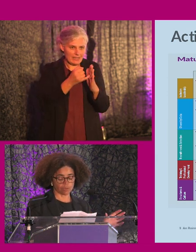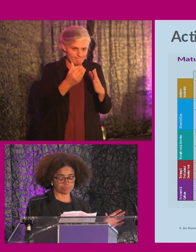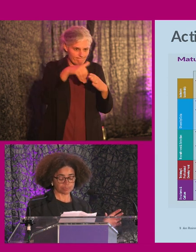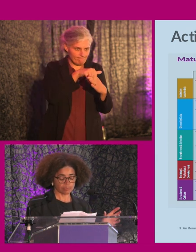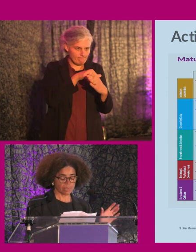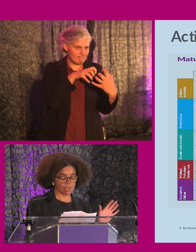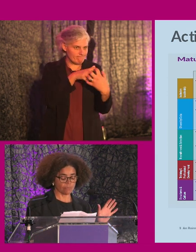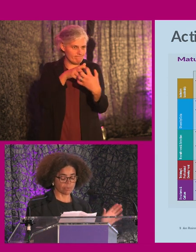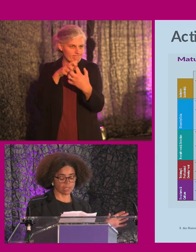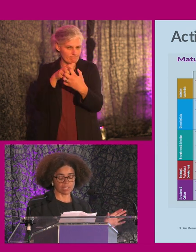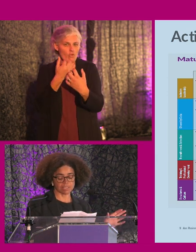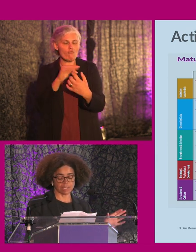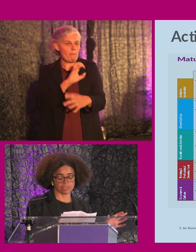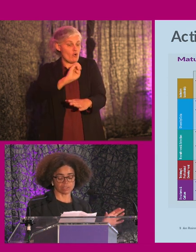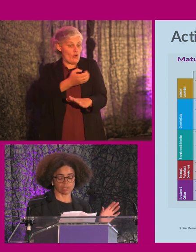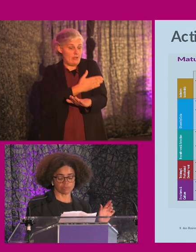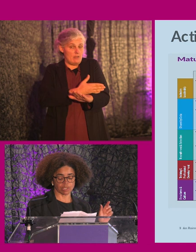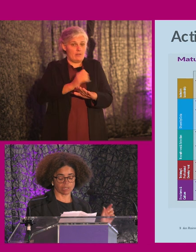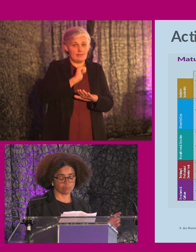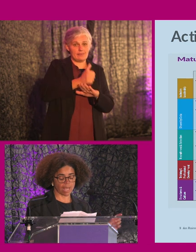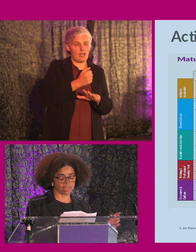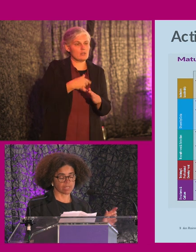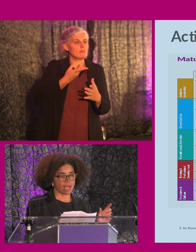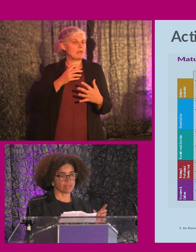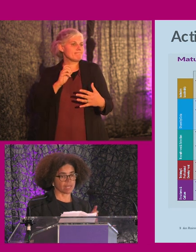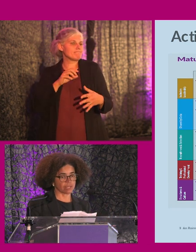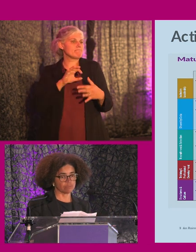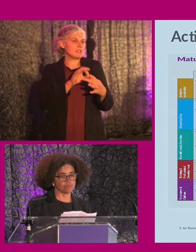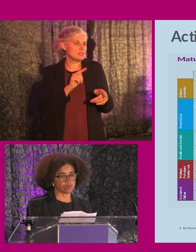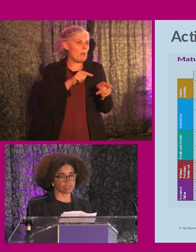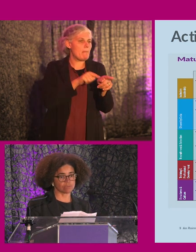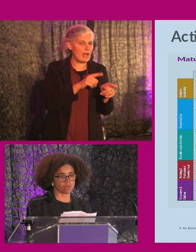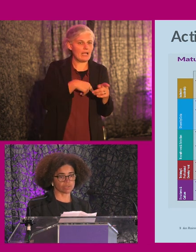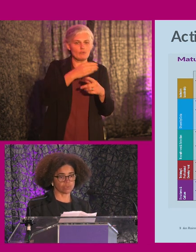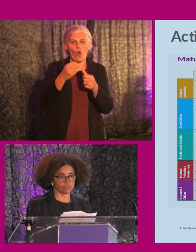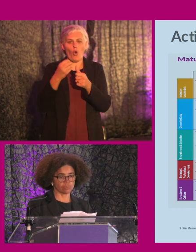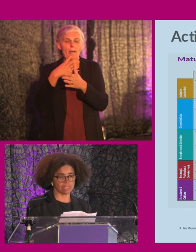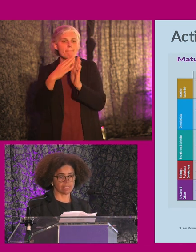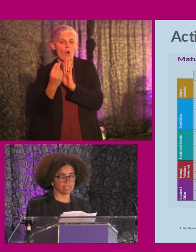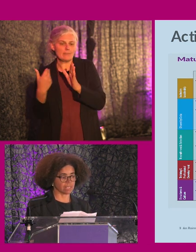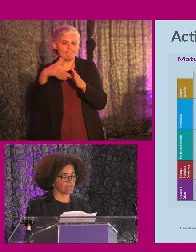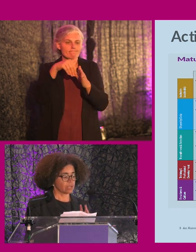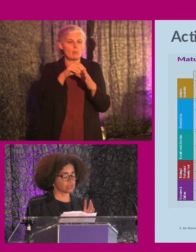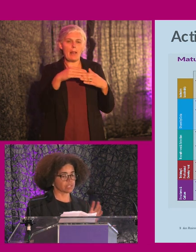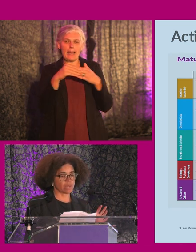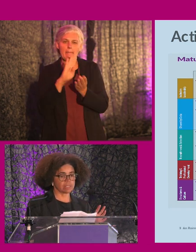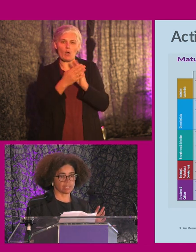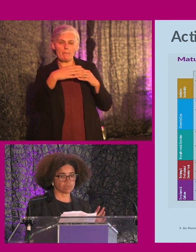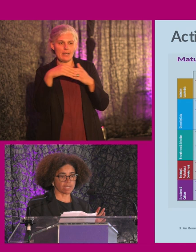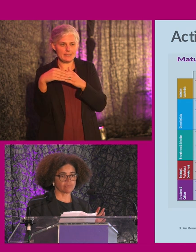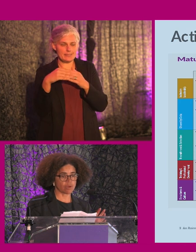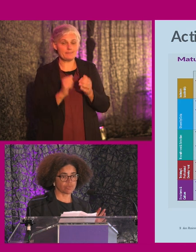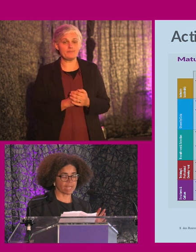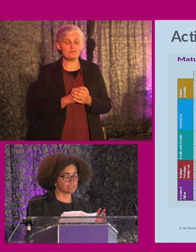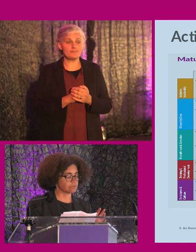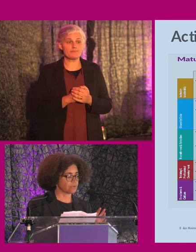the, from, from the early stages in terms of being compliant. And then as you move across the model to, to being leading. So it's quite a, it's